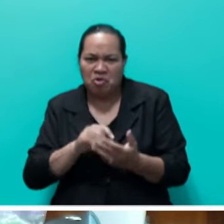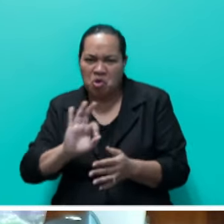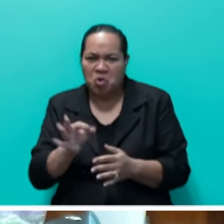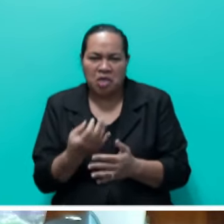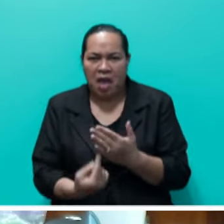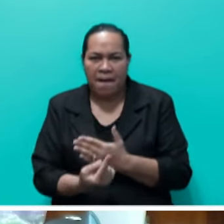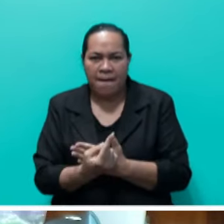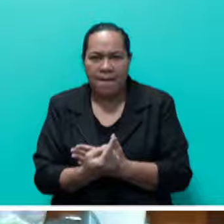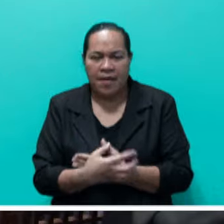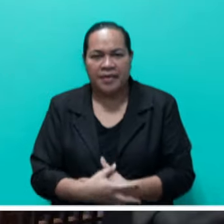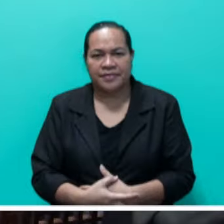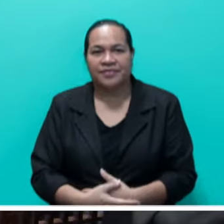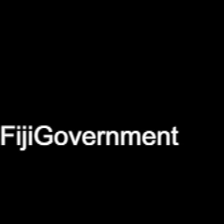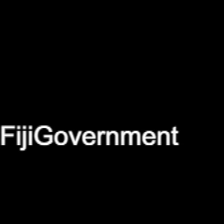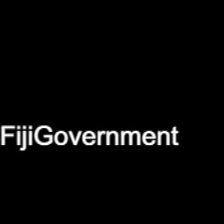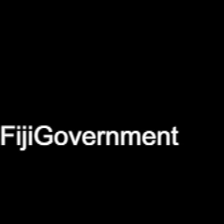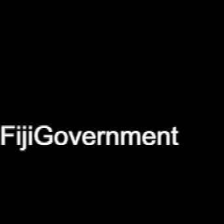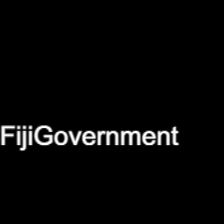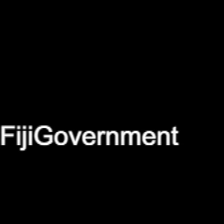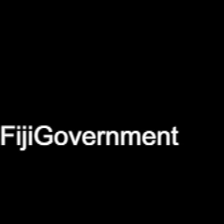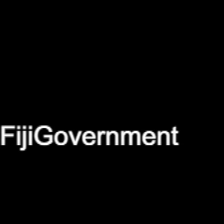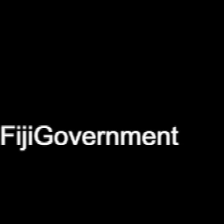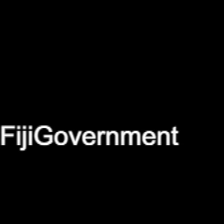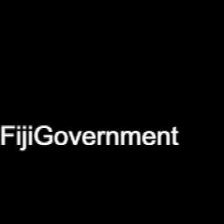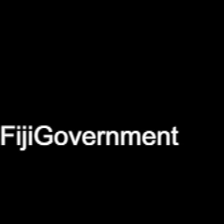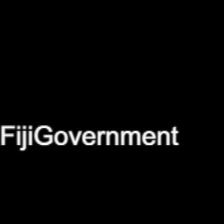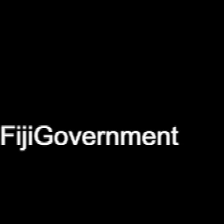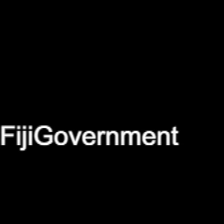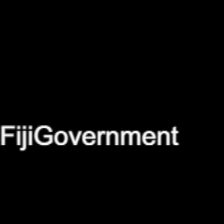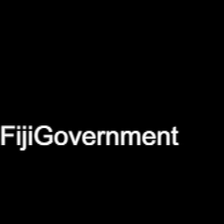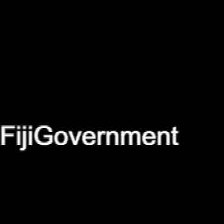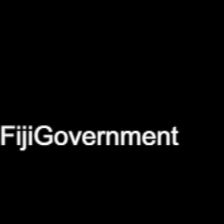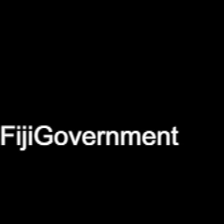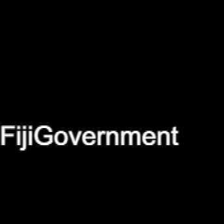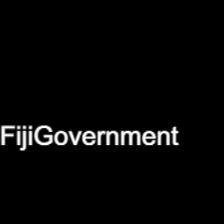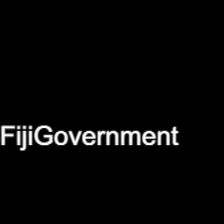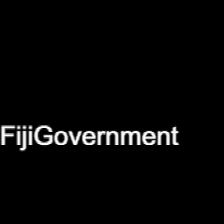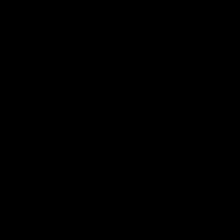Thank you. I think we'll want to adjourn the house now. Thank